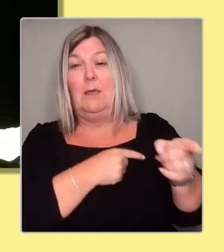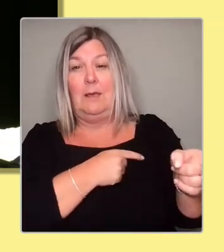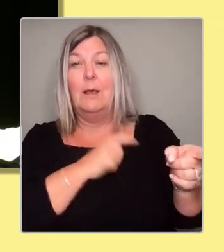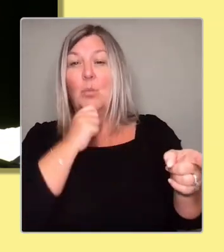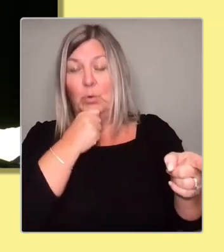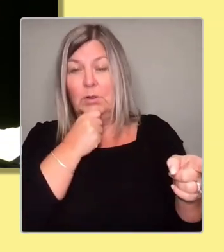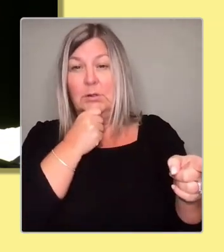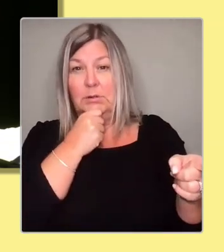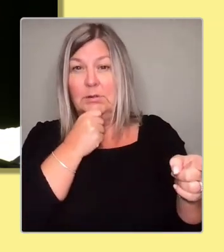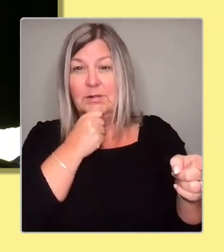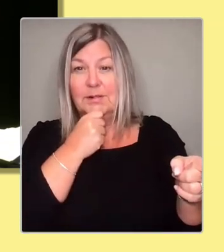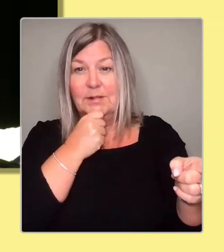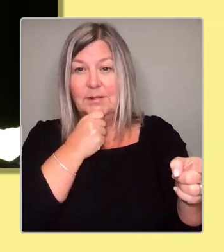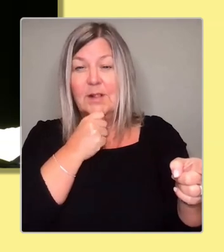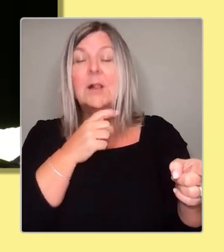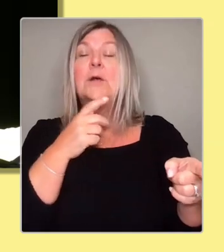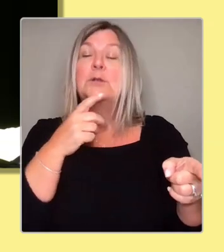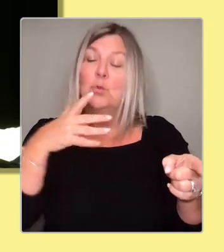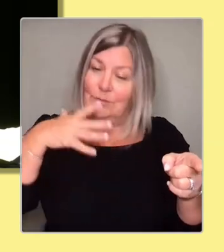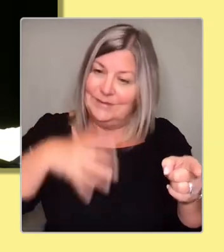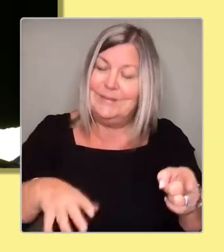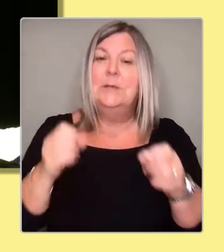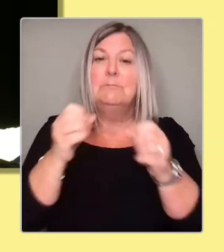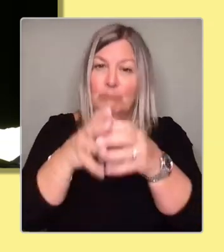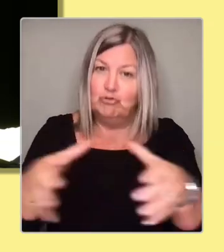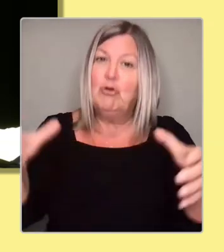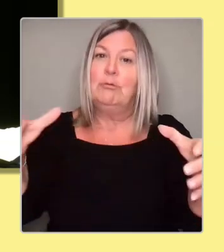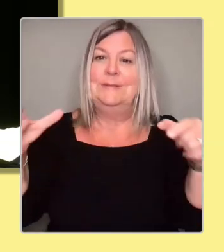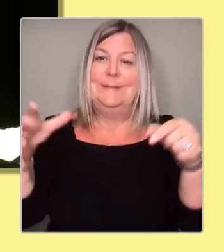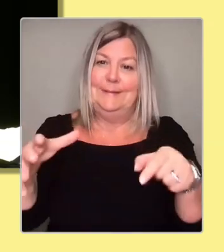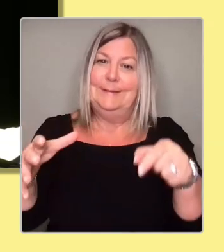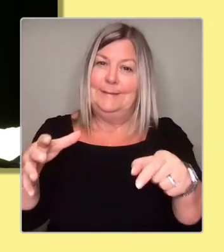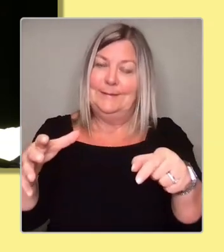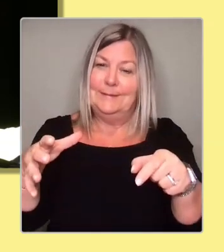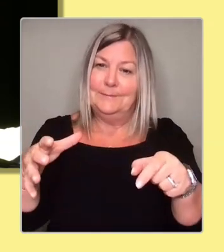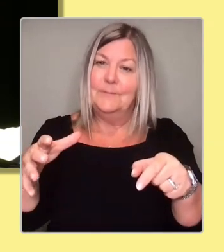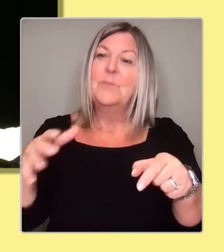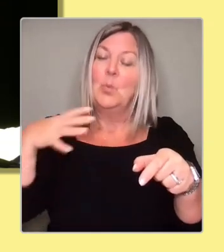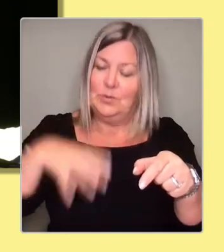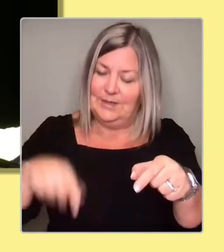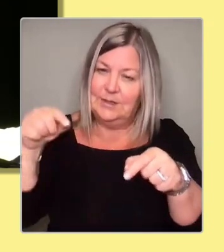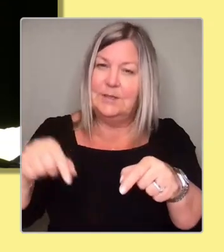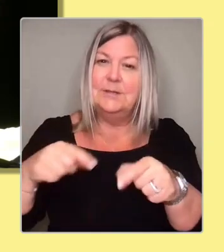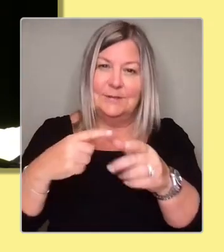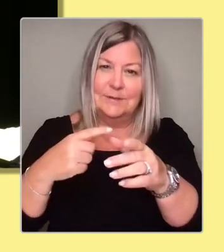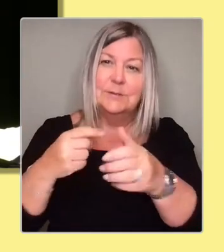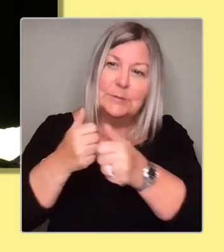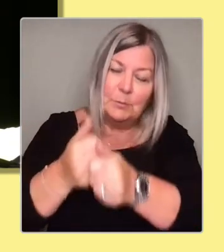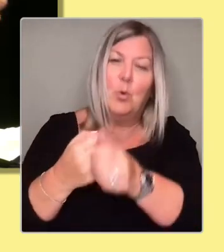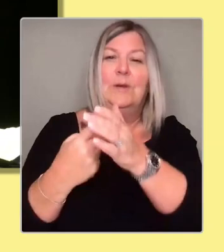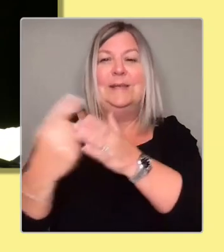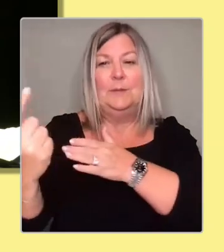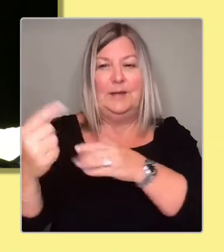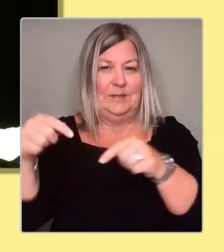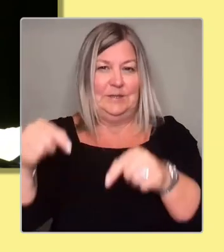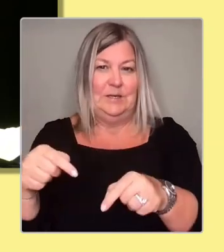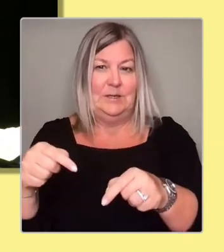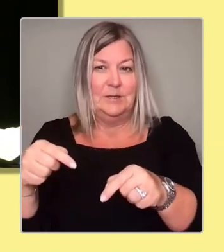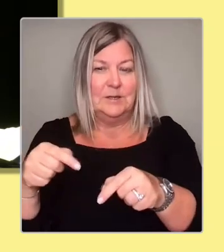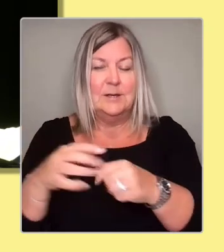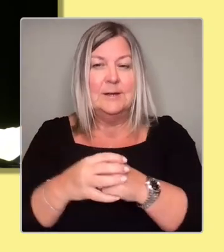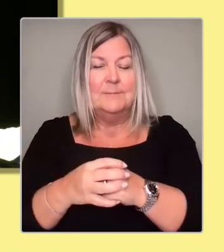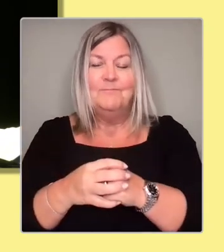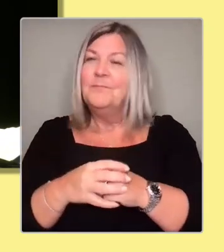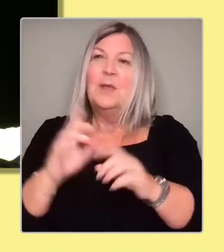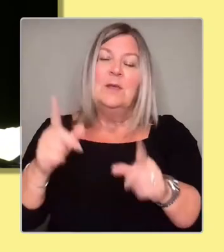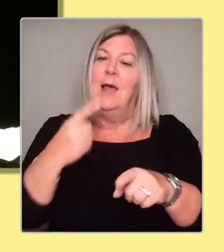majority support for independence, those obstacles will disappear. We can't sit here just talking about process. I know it's important to you